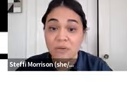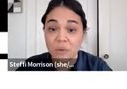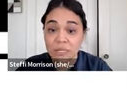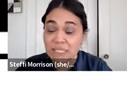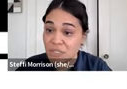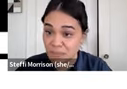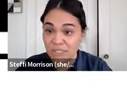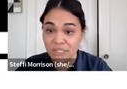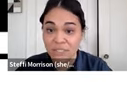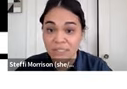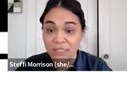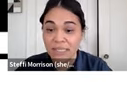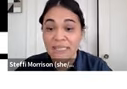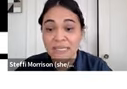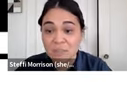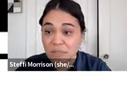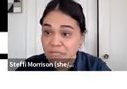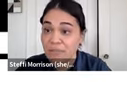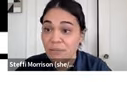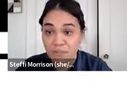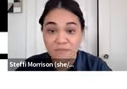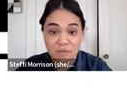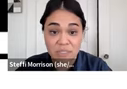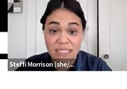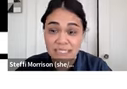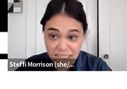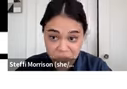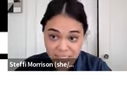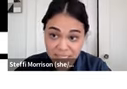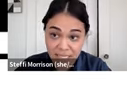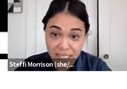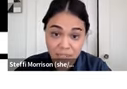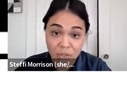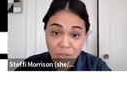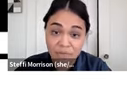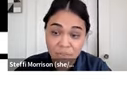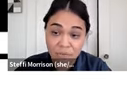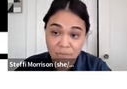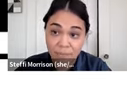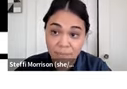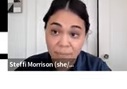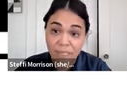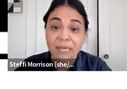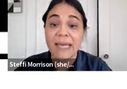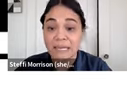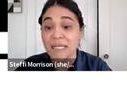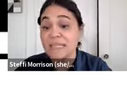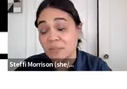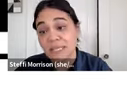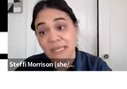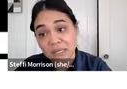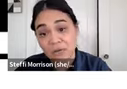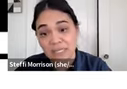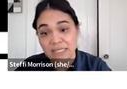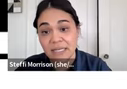Sound organizations in particular, they experienced a 35% decrease in earned revenue and